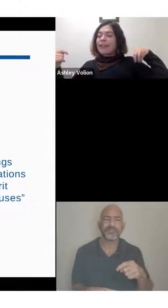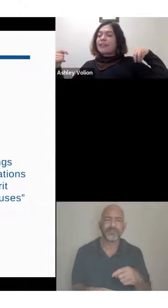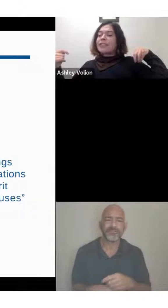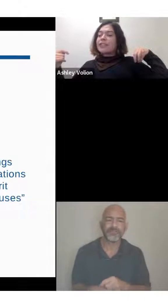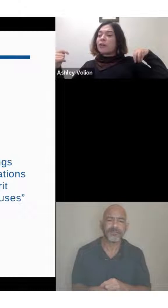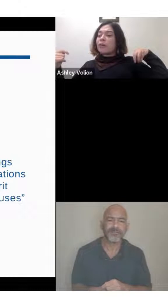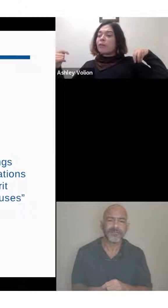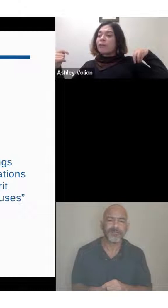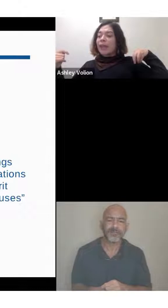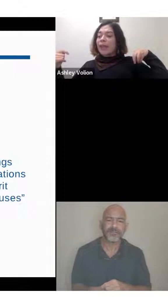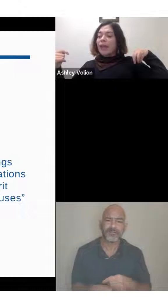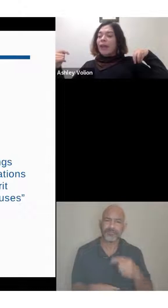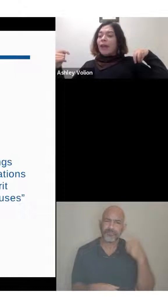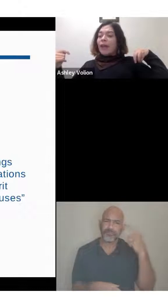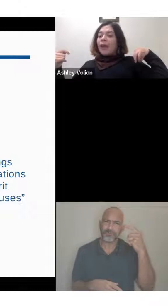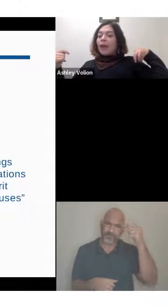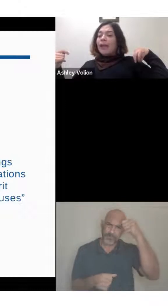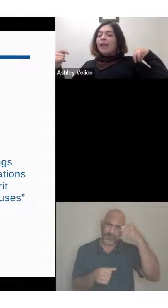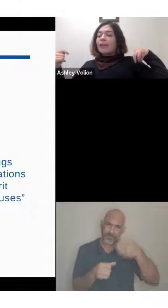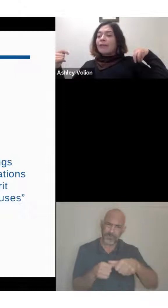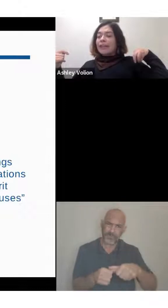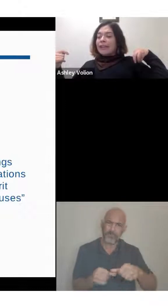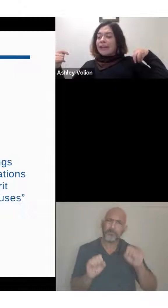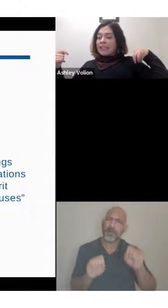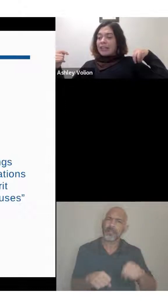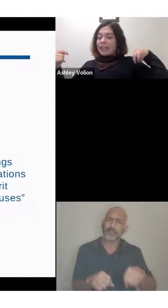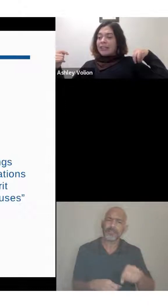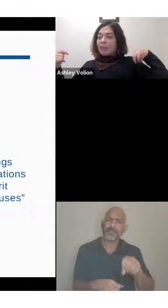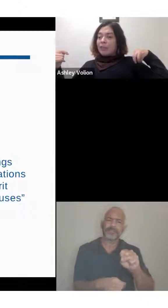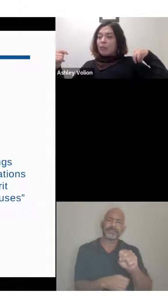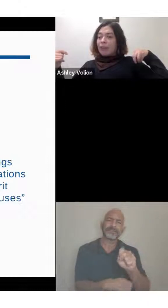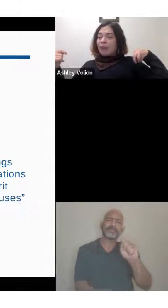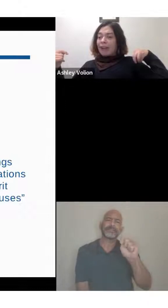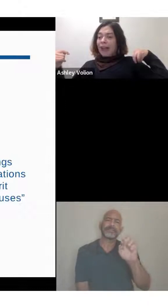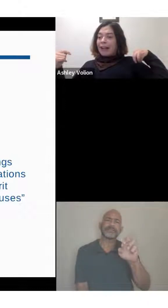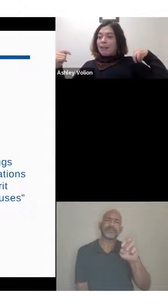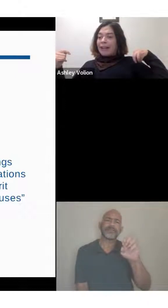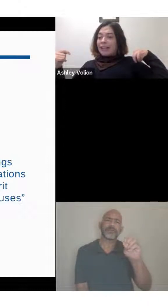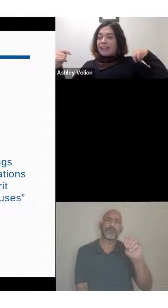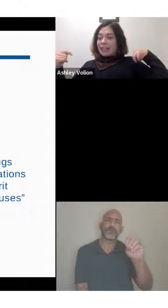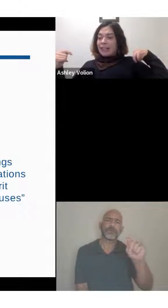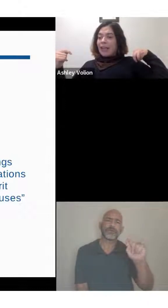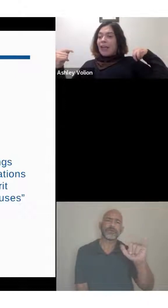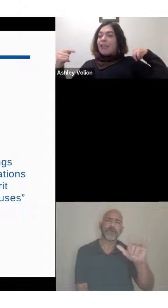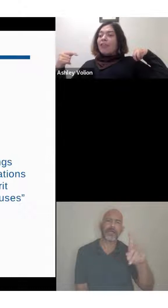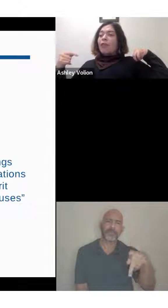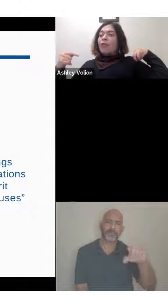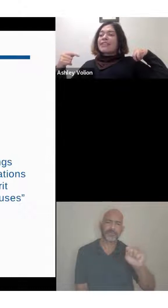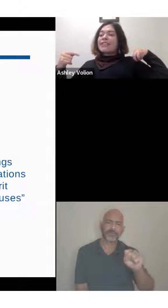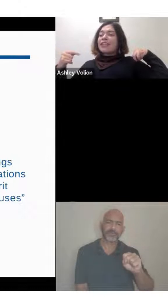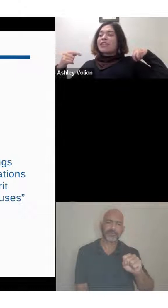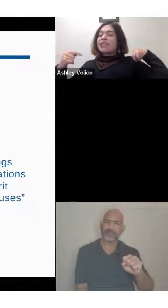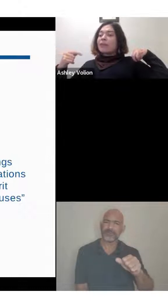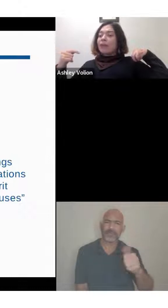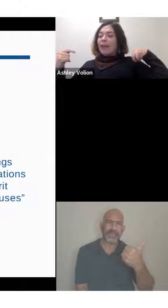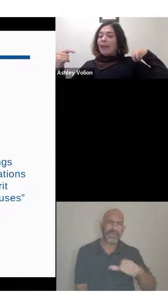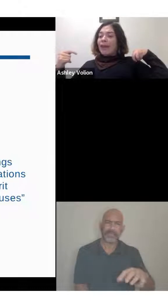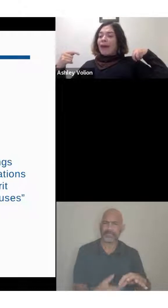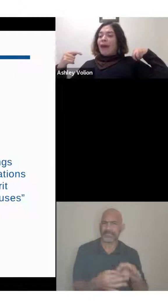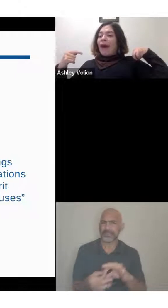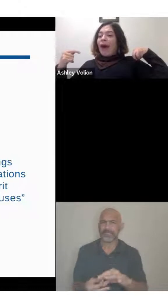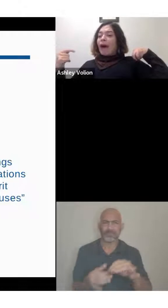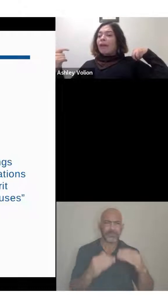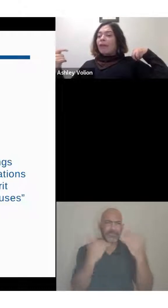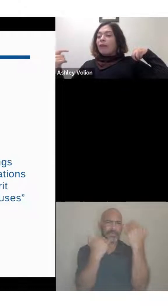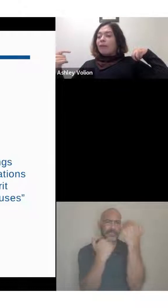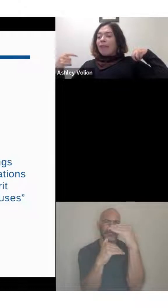because there shouldn't be any limitation to employment that expectation. The question should be,